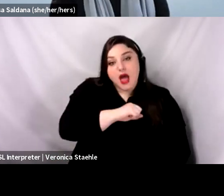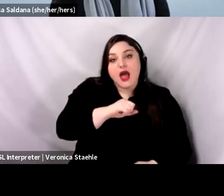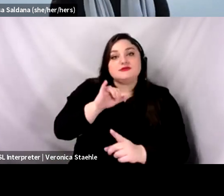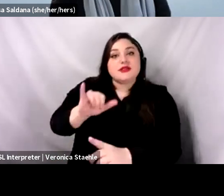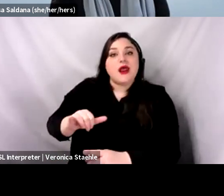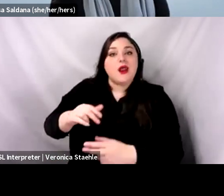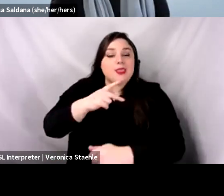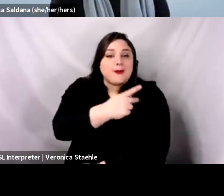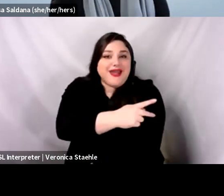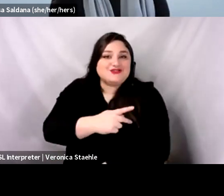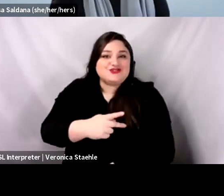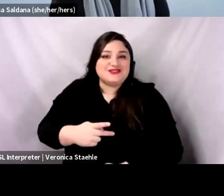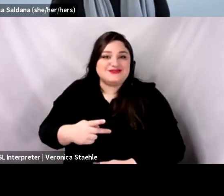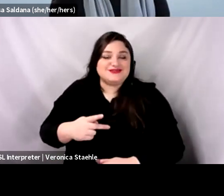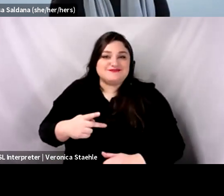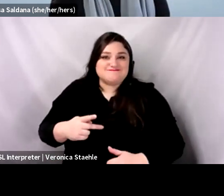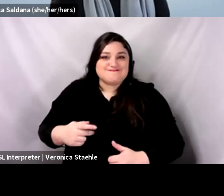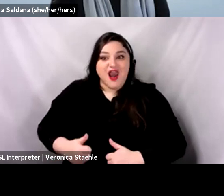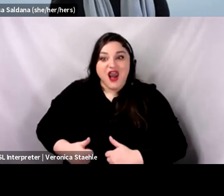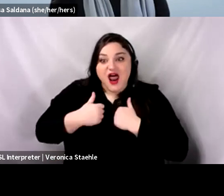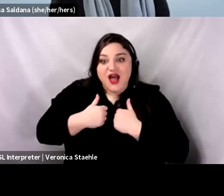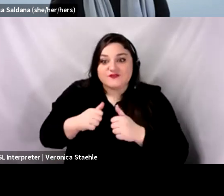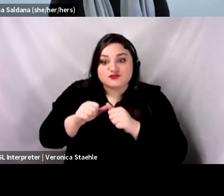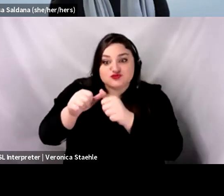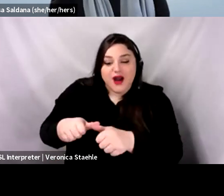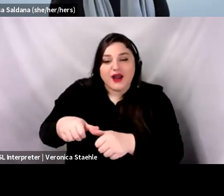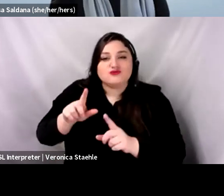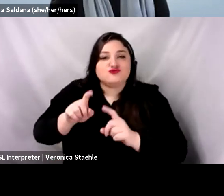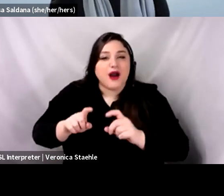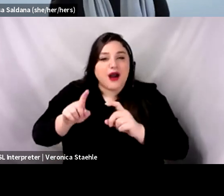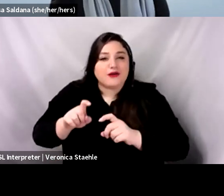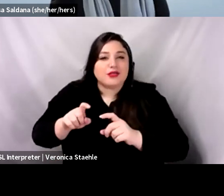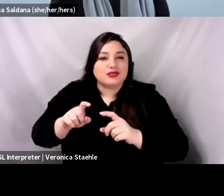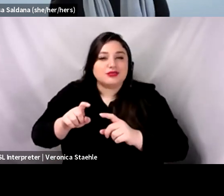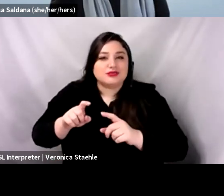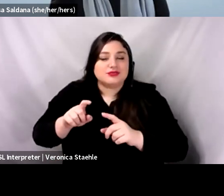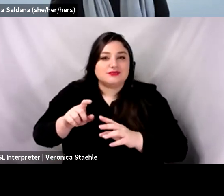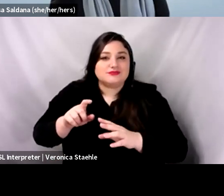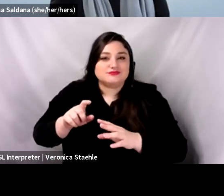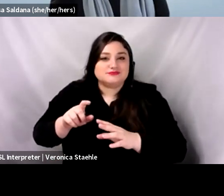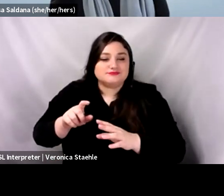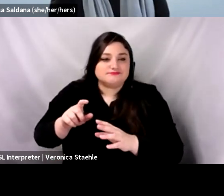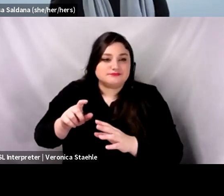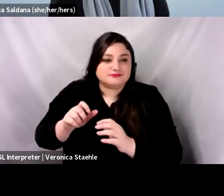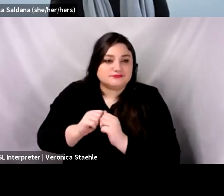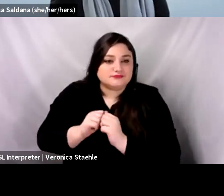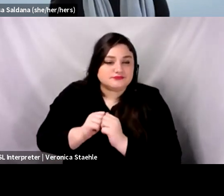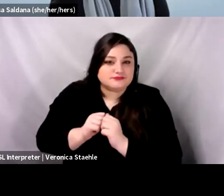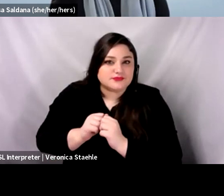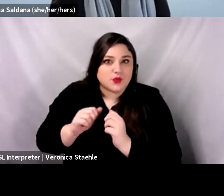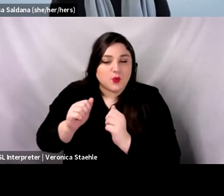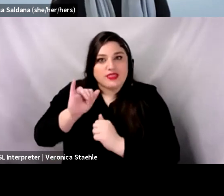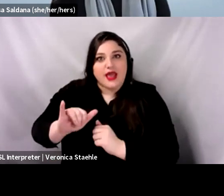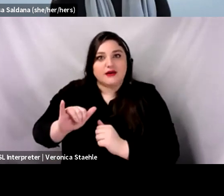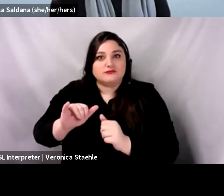effectiveness study. Um, however, cost effectiveness in its, in its very basic sense,